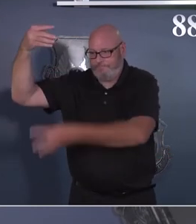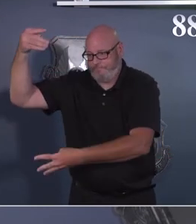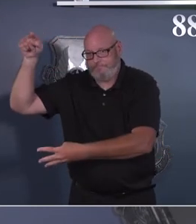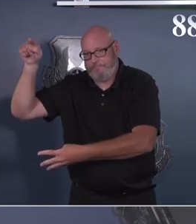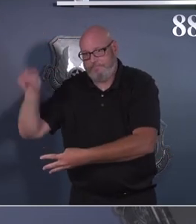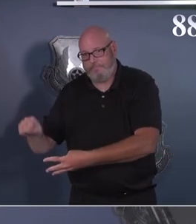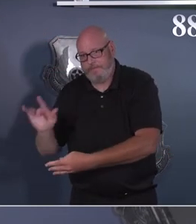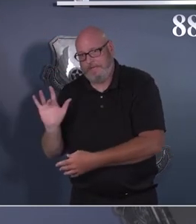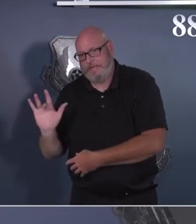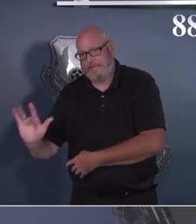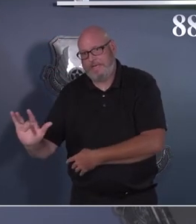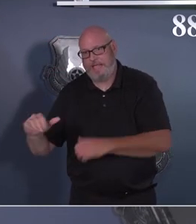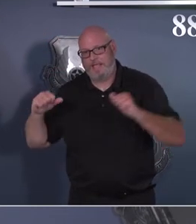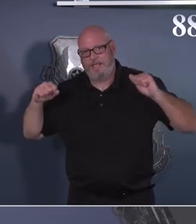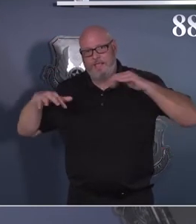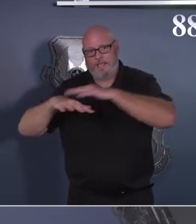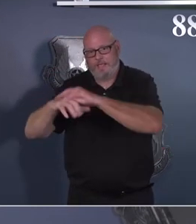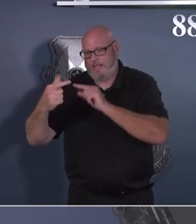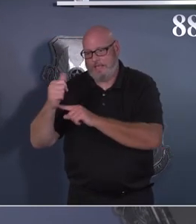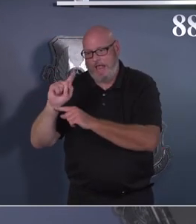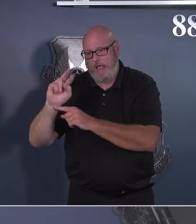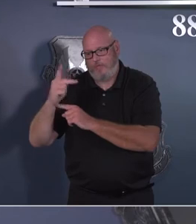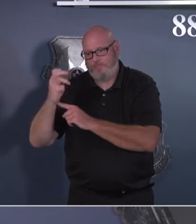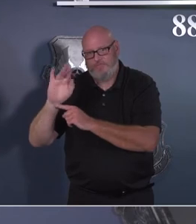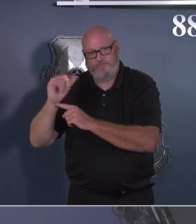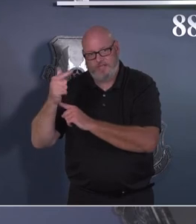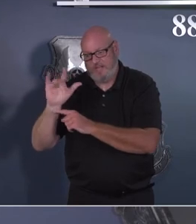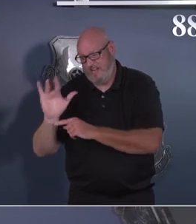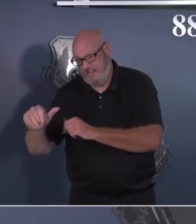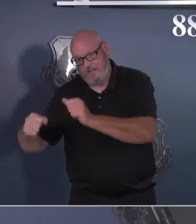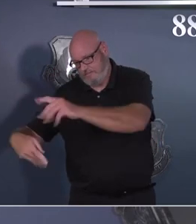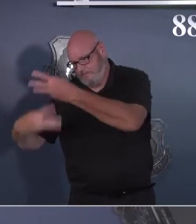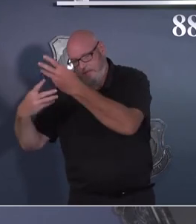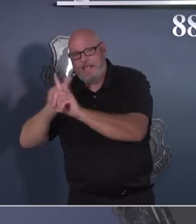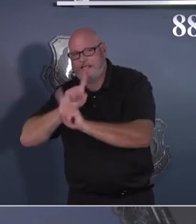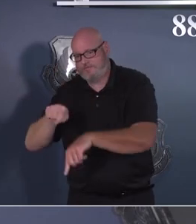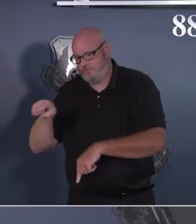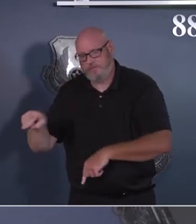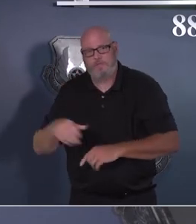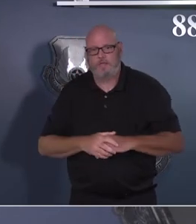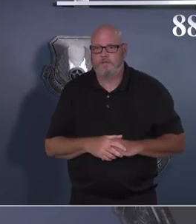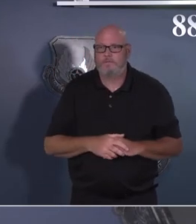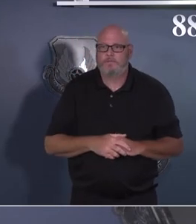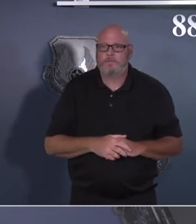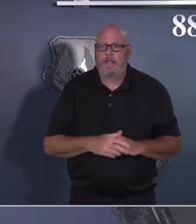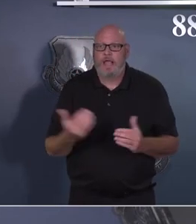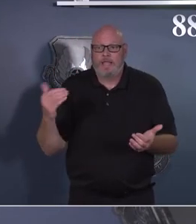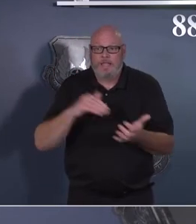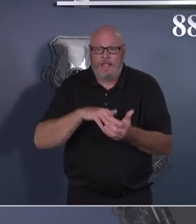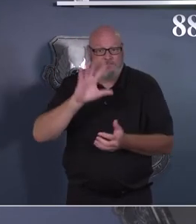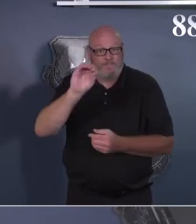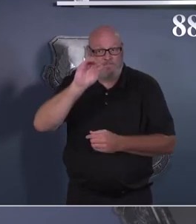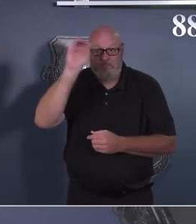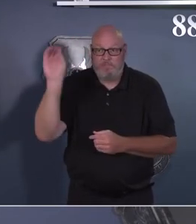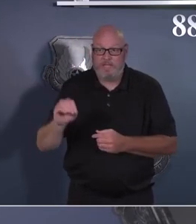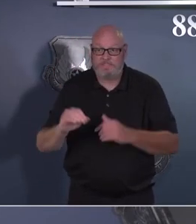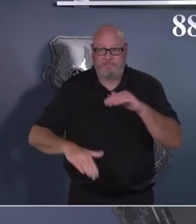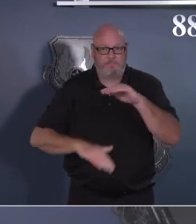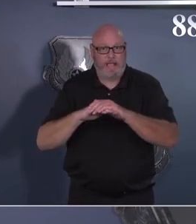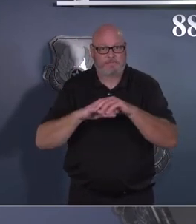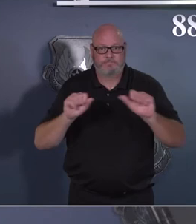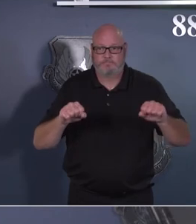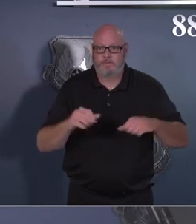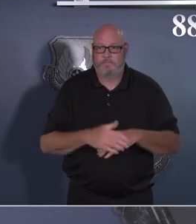But again, it's 50% of a room occupancy, no greater than 50 people in that room, focused on that physical distancing.